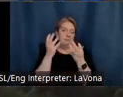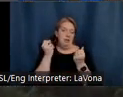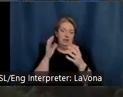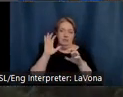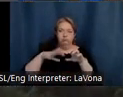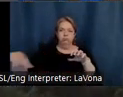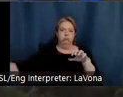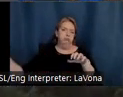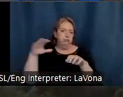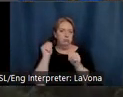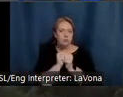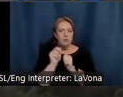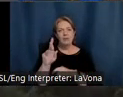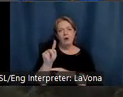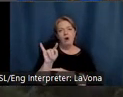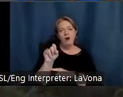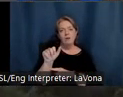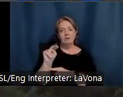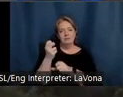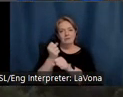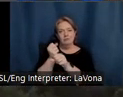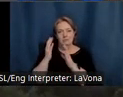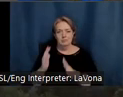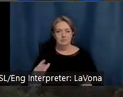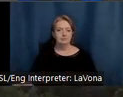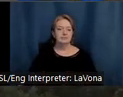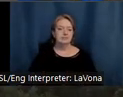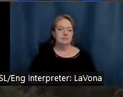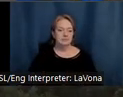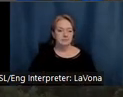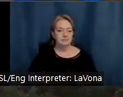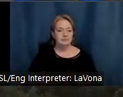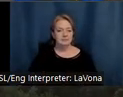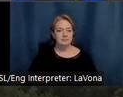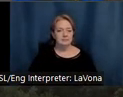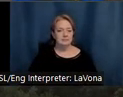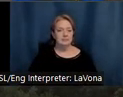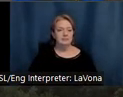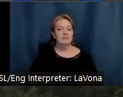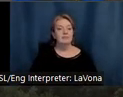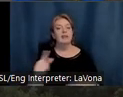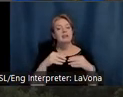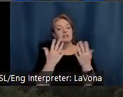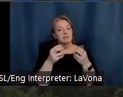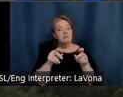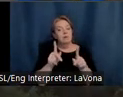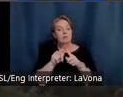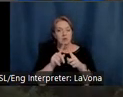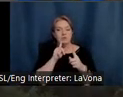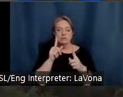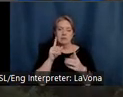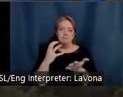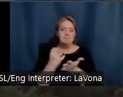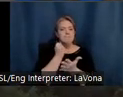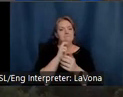This region also offers opportunities to commune with nature. Ten miles southeast, enjoy